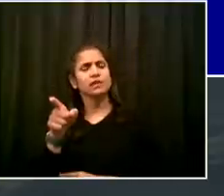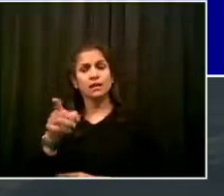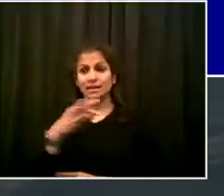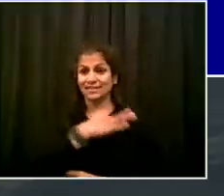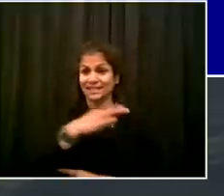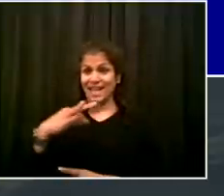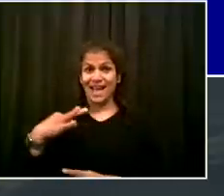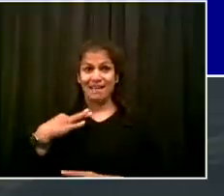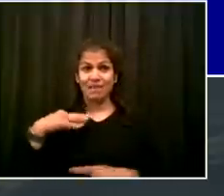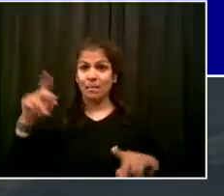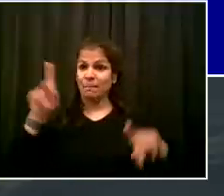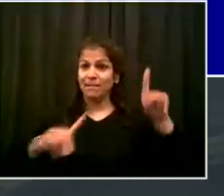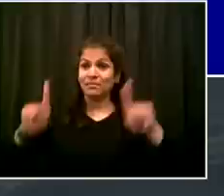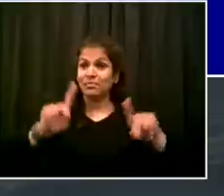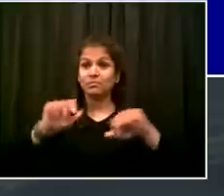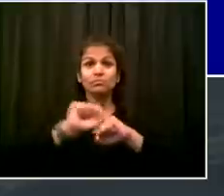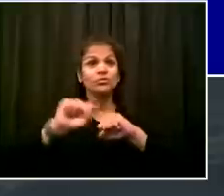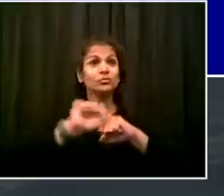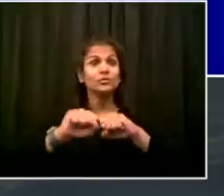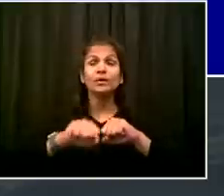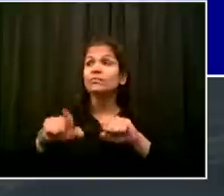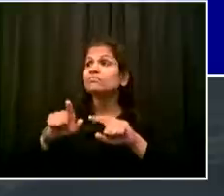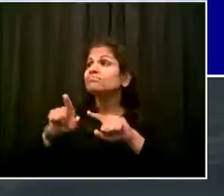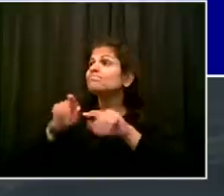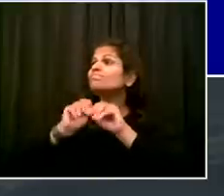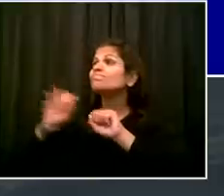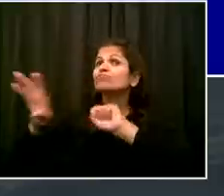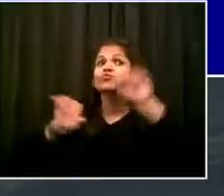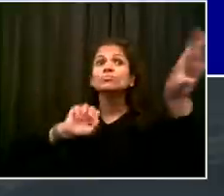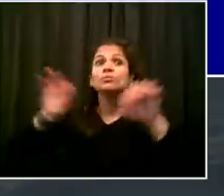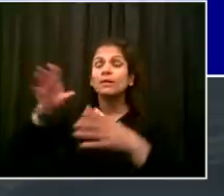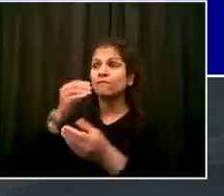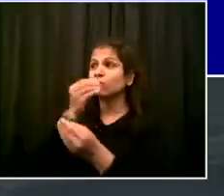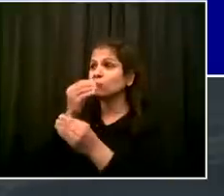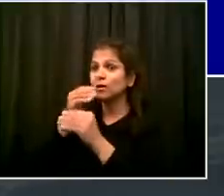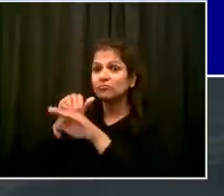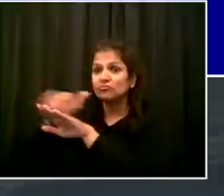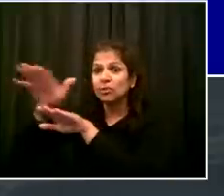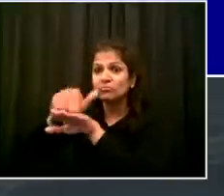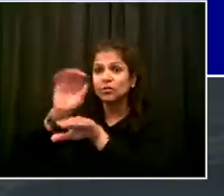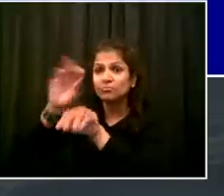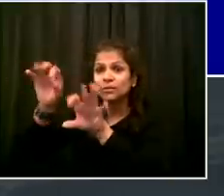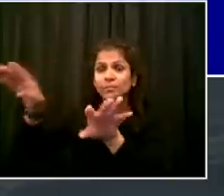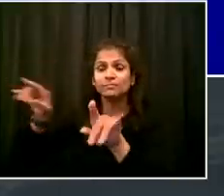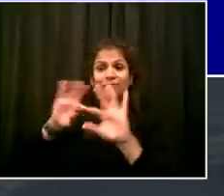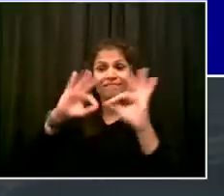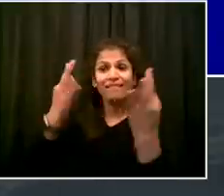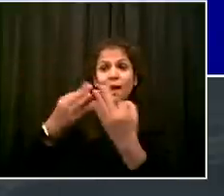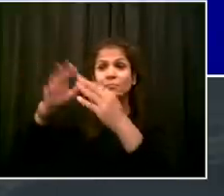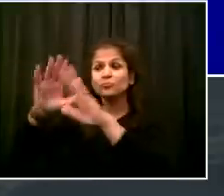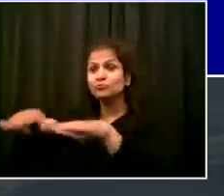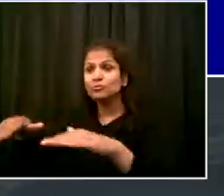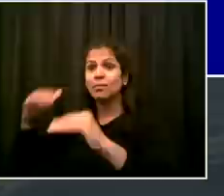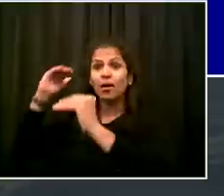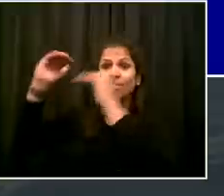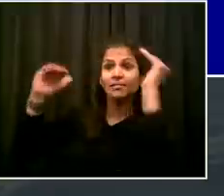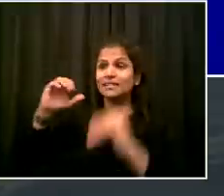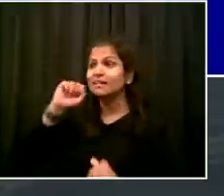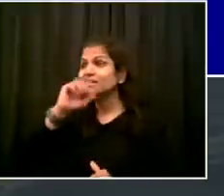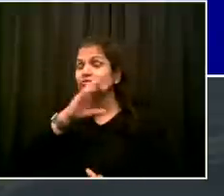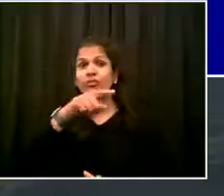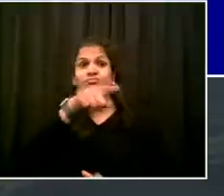why we are doing this work. Don't think of just numbers and don't think about some